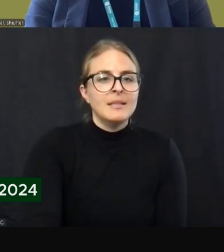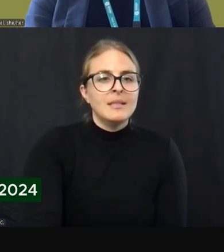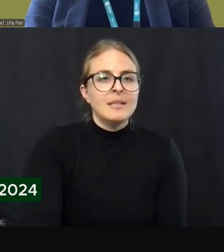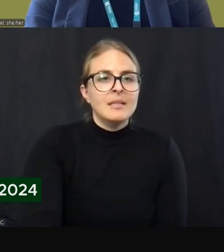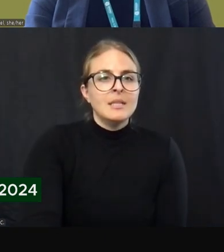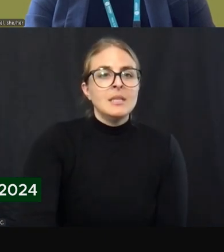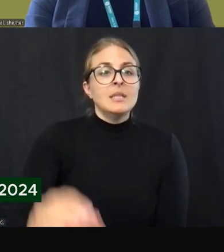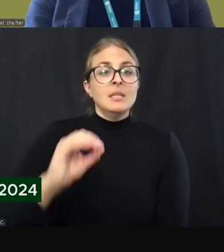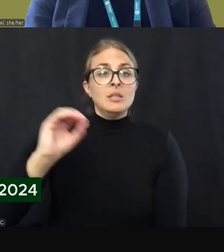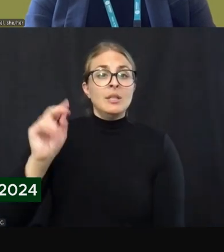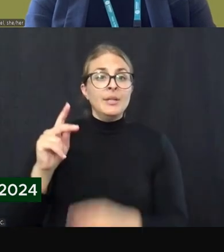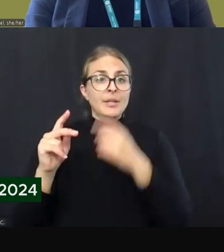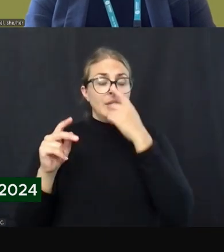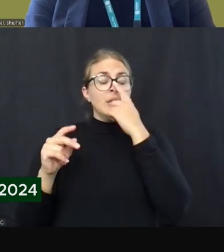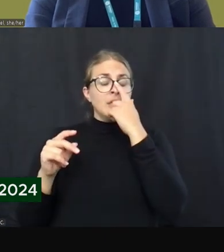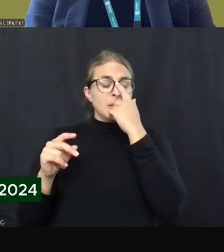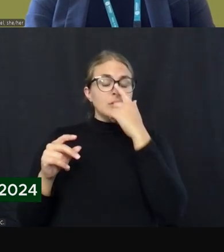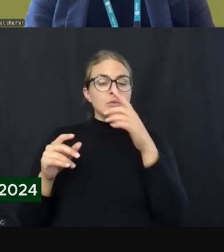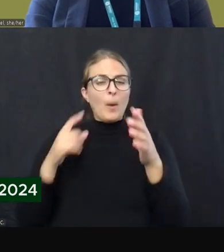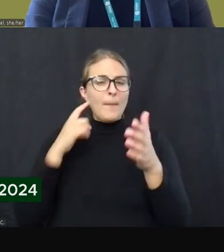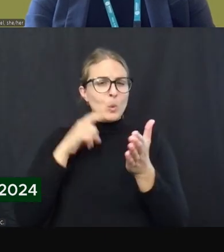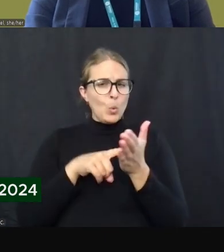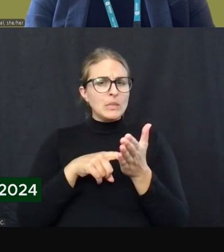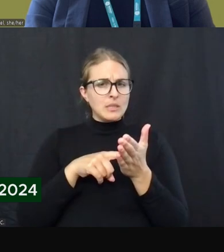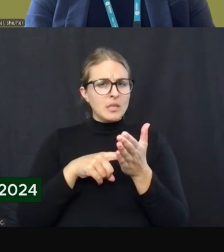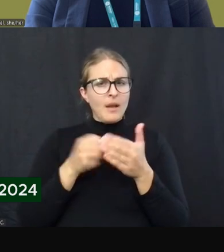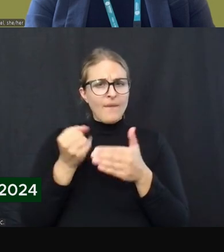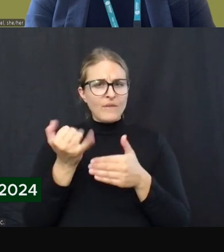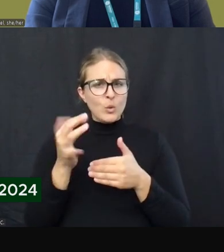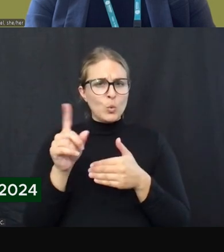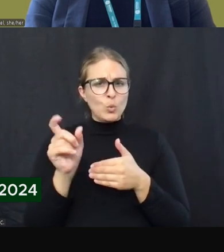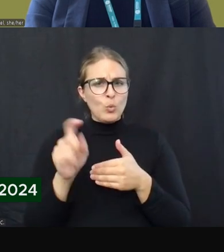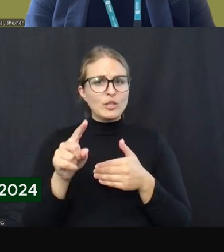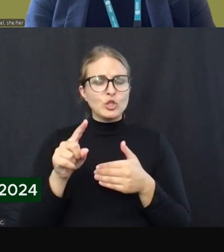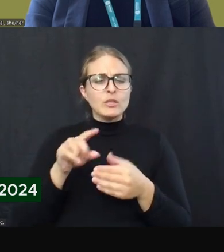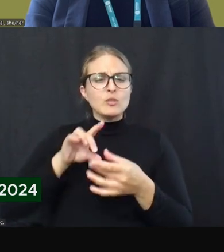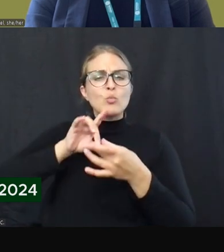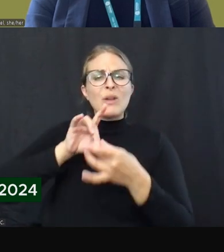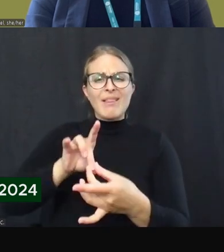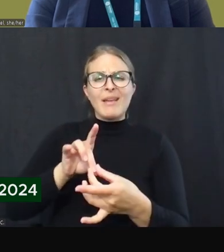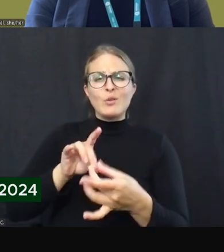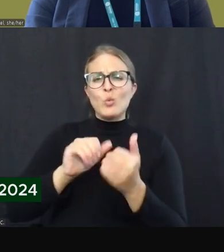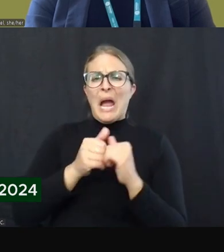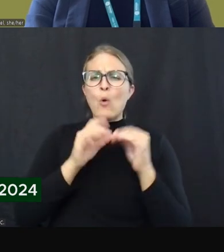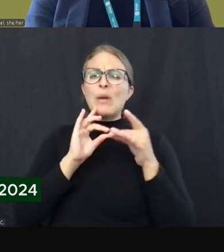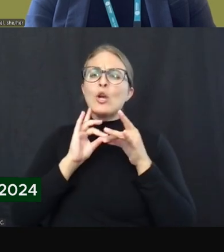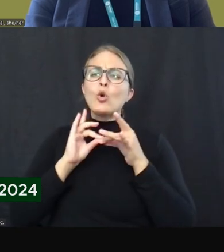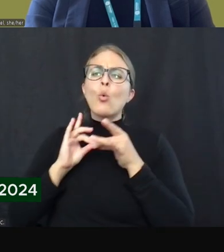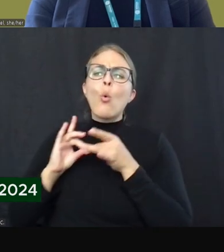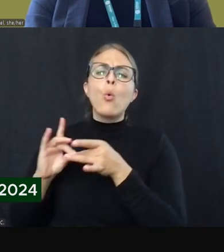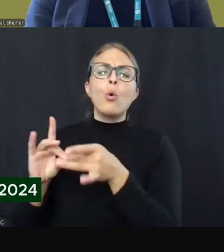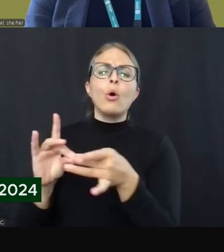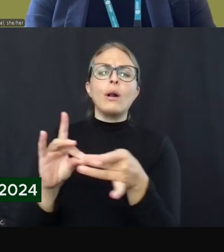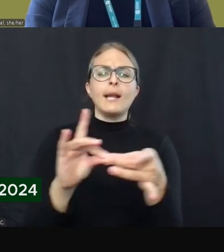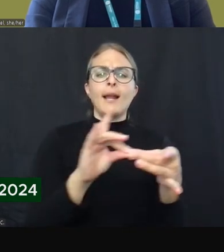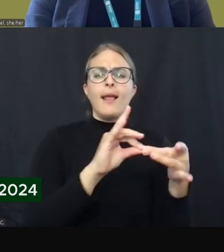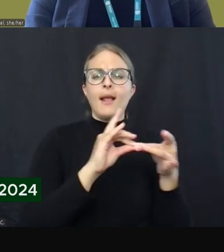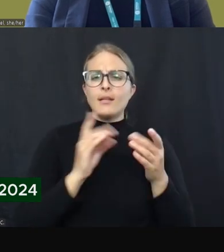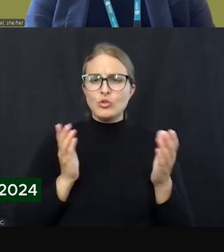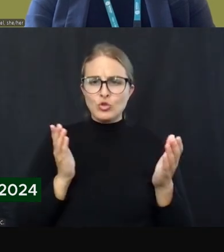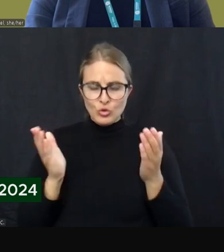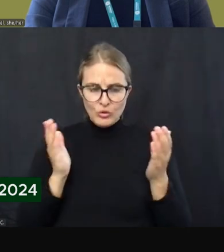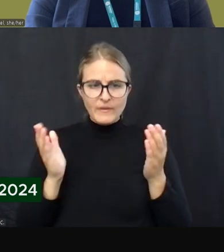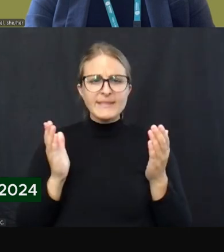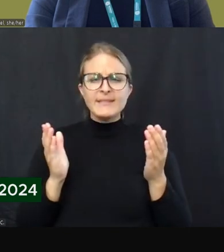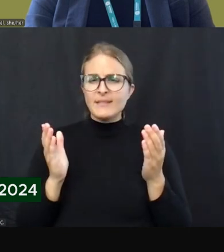Okay. So we're getting questions. There are a few of these actually about how do we coordinate, you know,